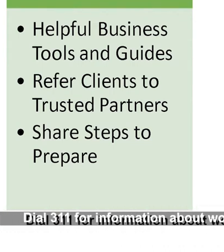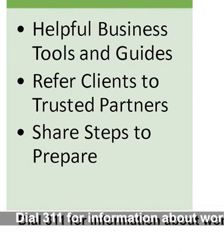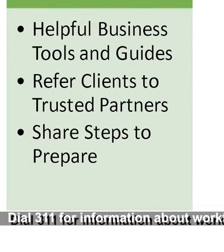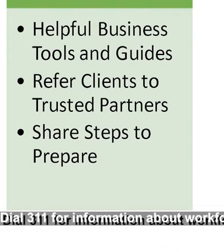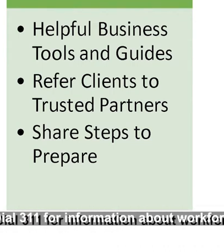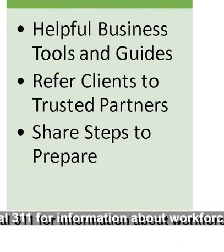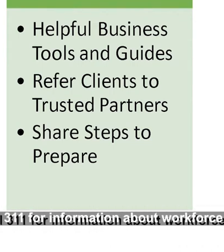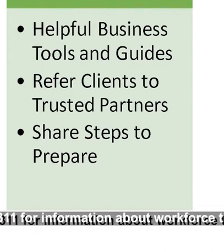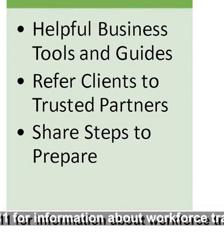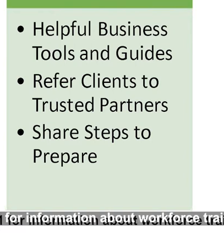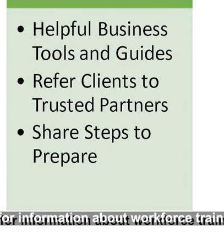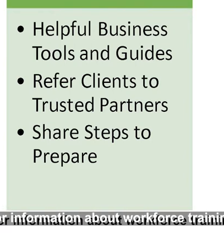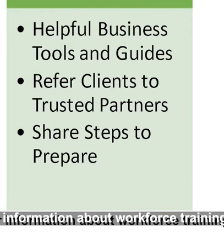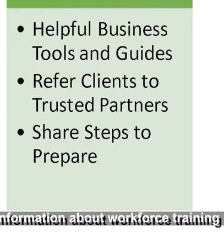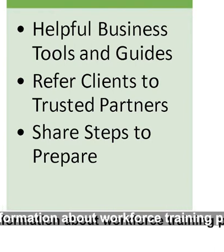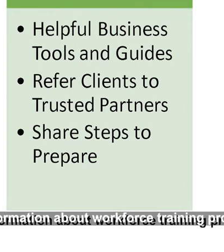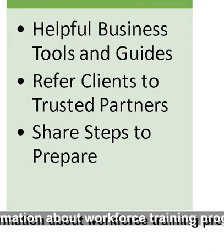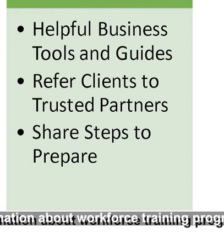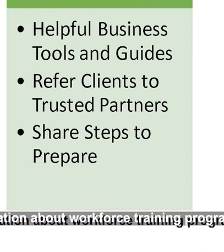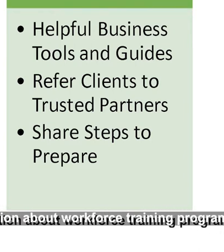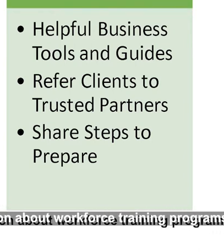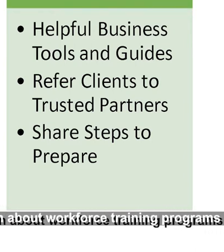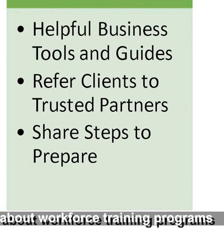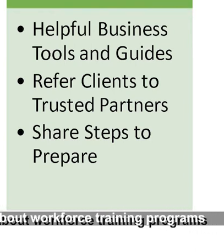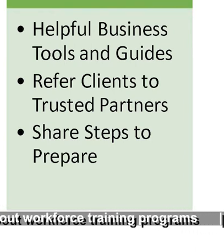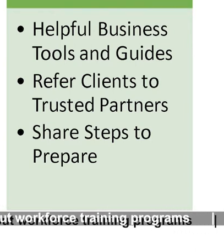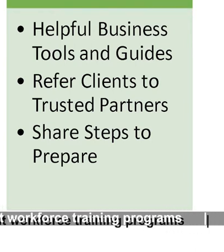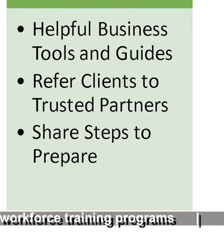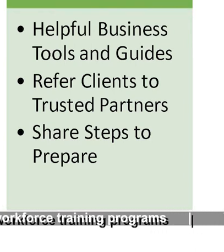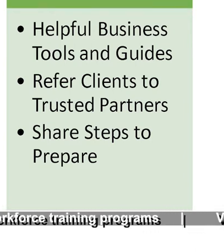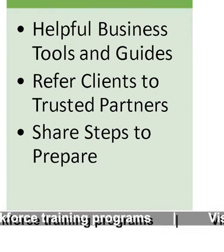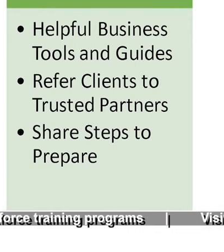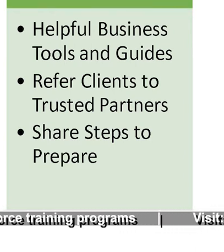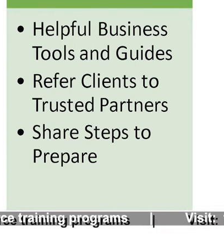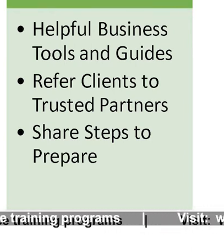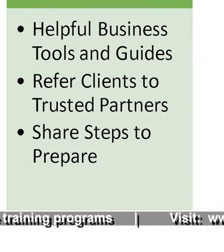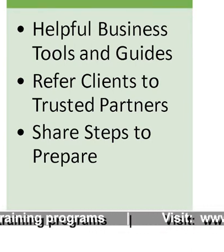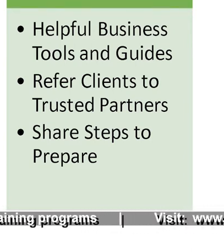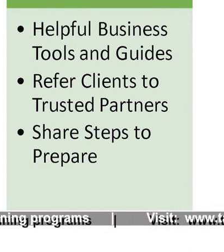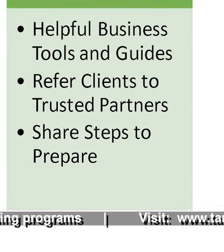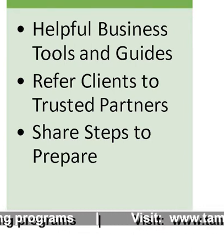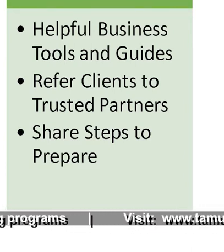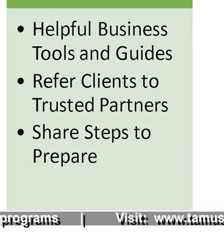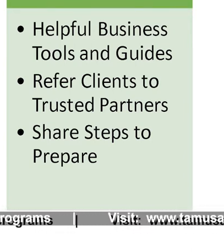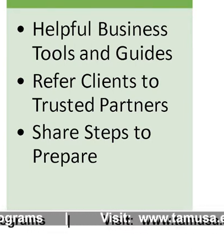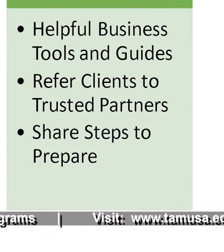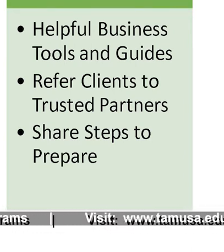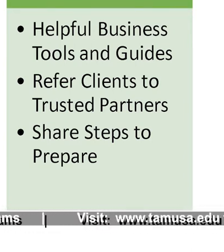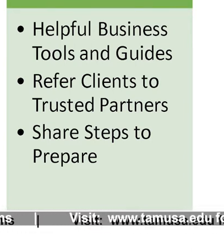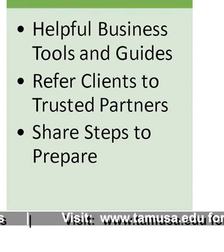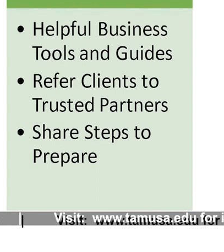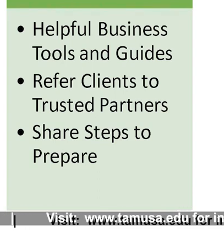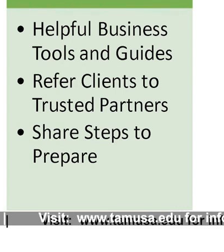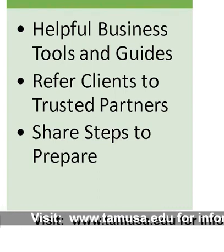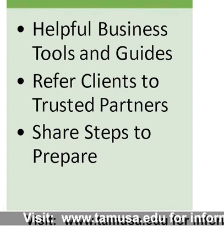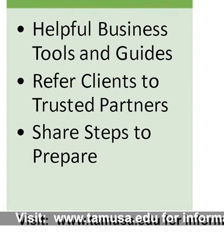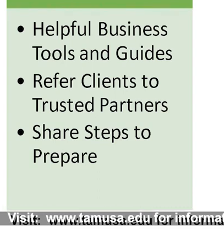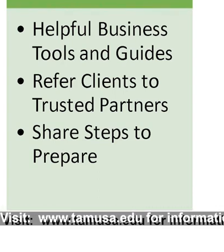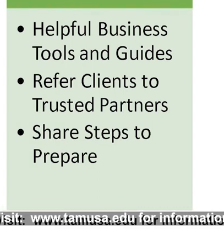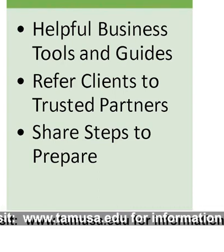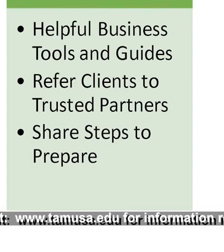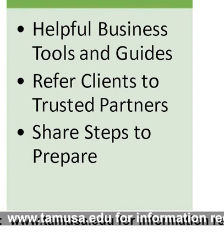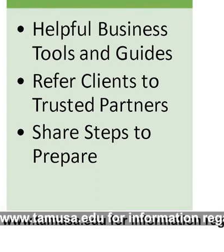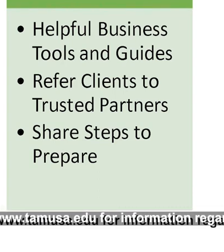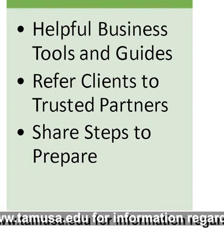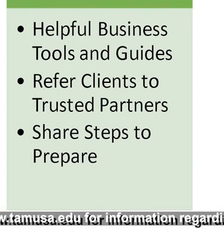Antonio, through SBA. And so we, we do have some COVID disaster relief programs. Okay. We're also an SBA